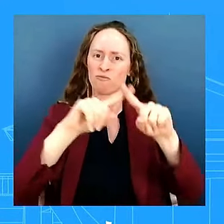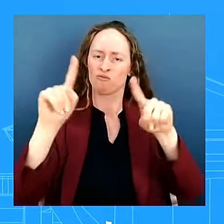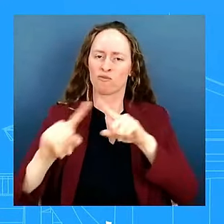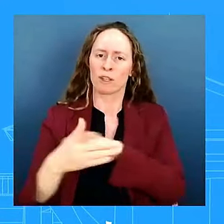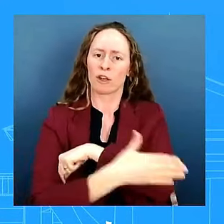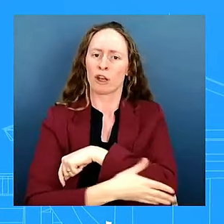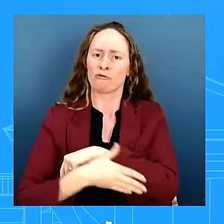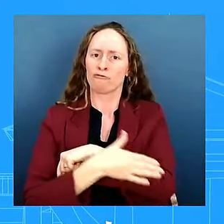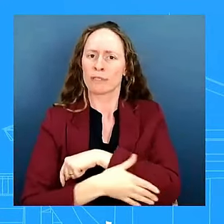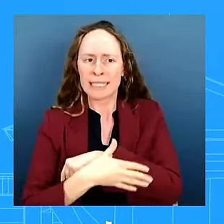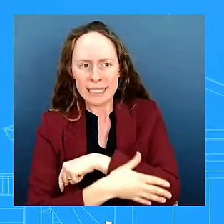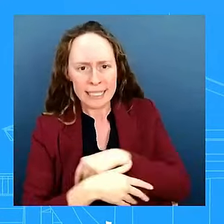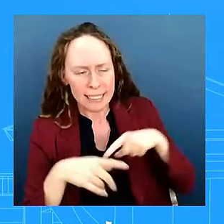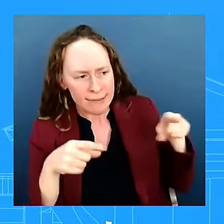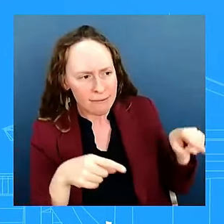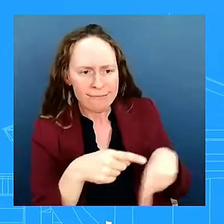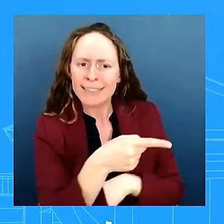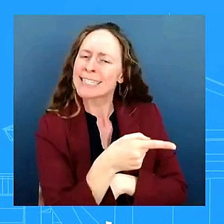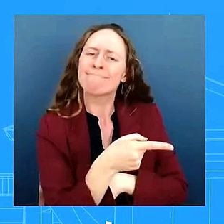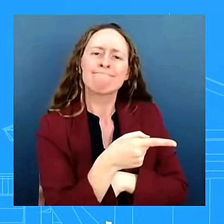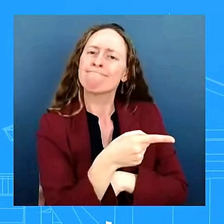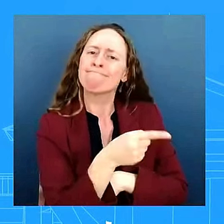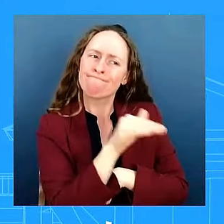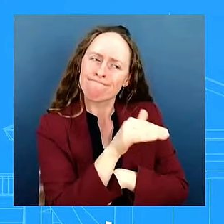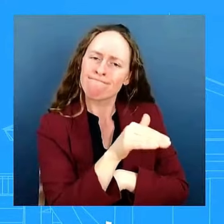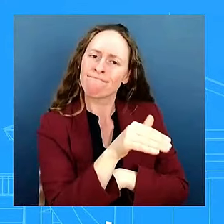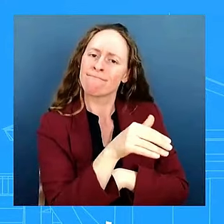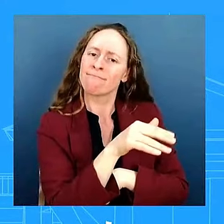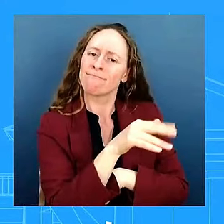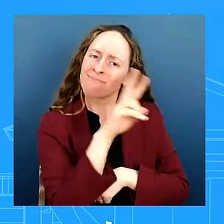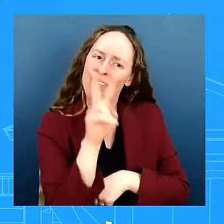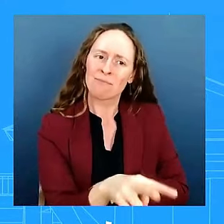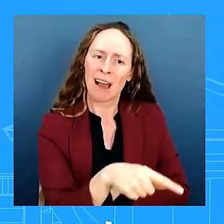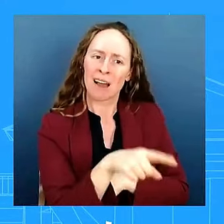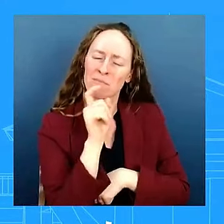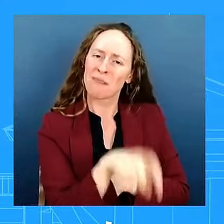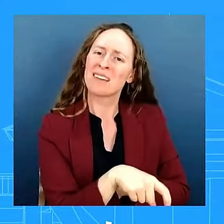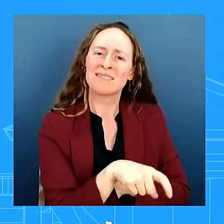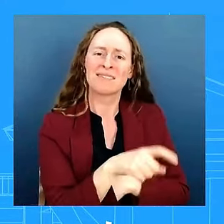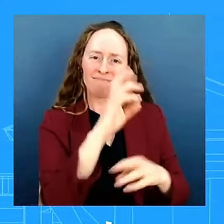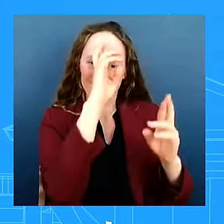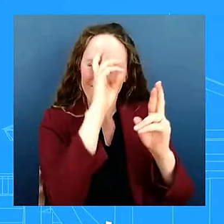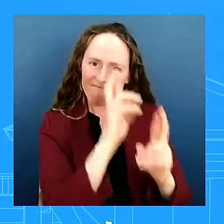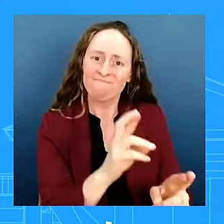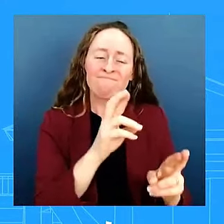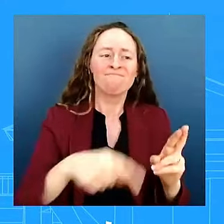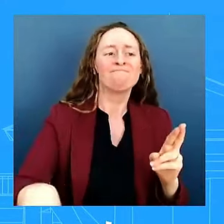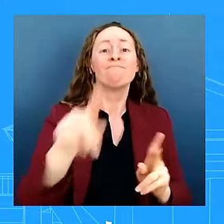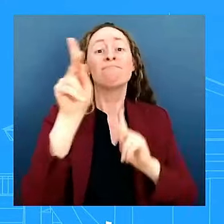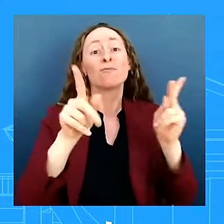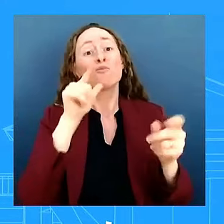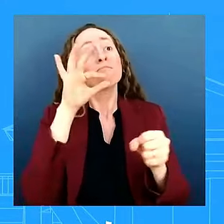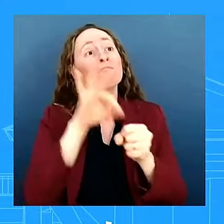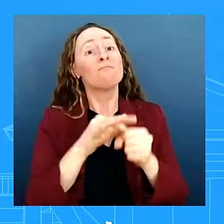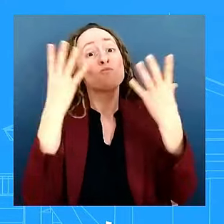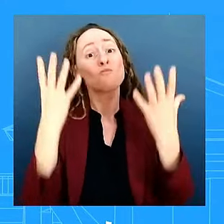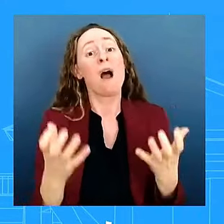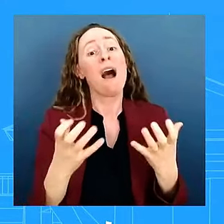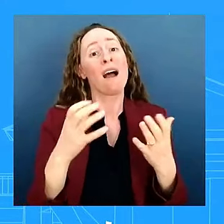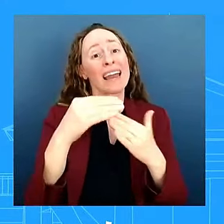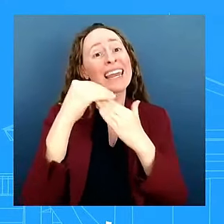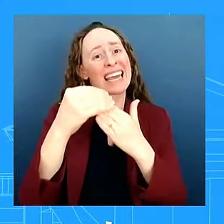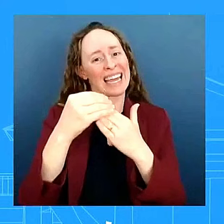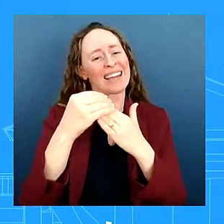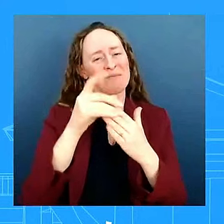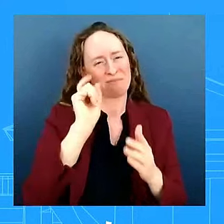commitment to venezuelan-led democratic norms as well as our deep concern with the politically motivated arrest warrant